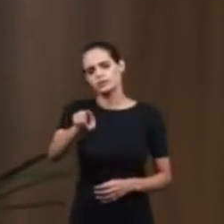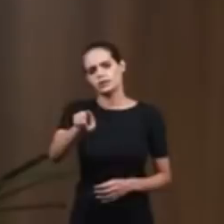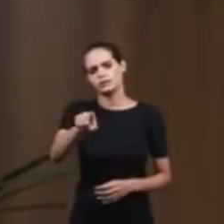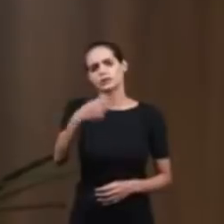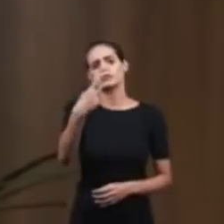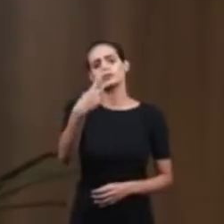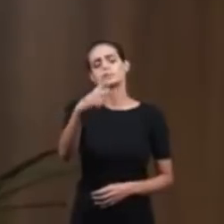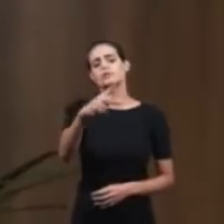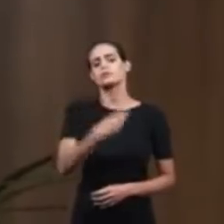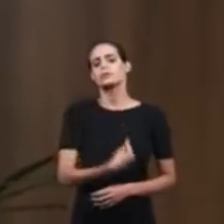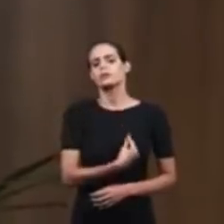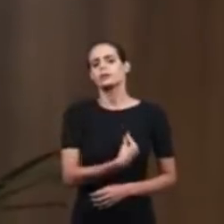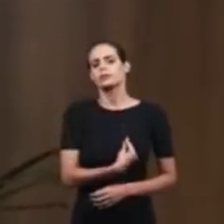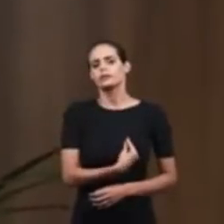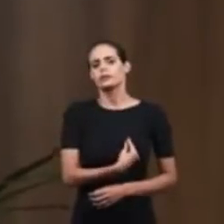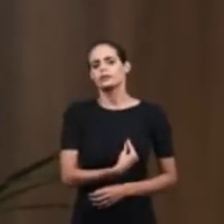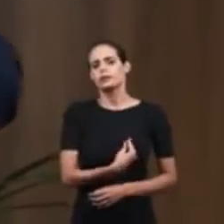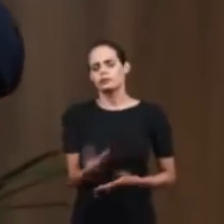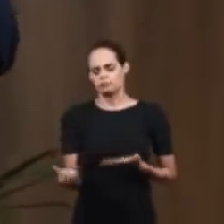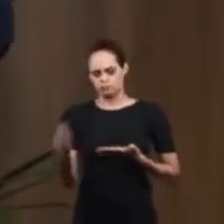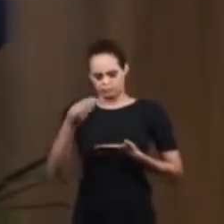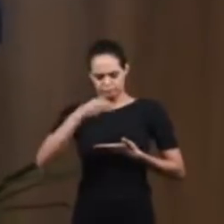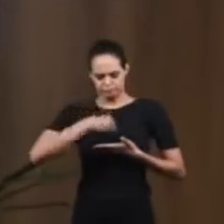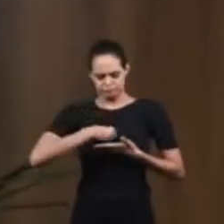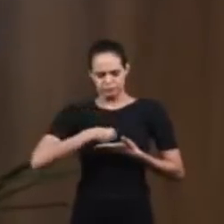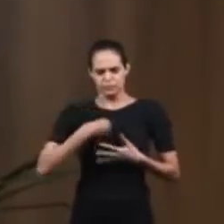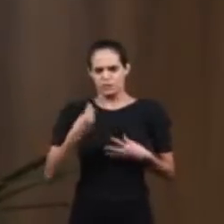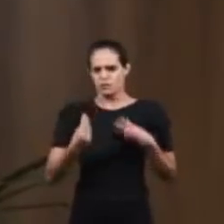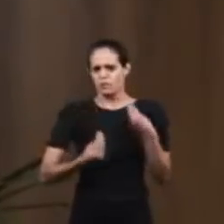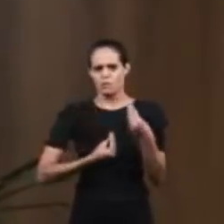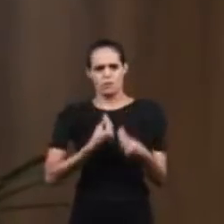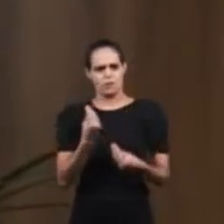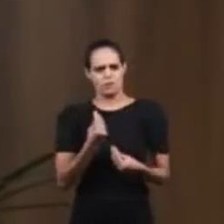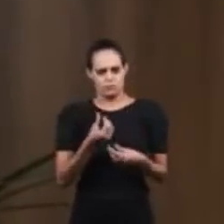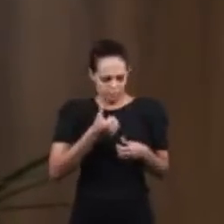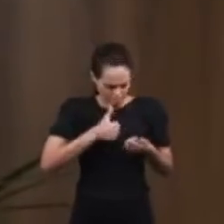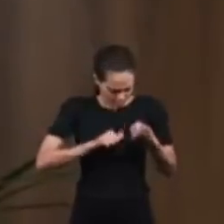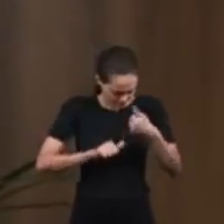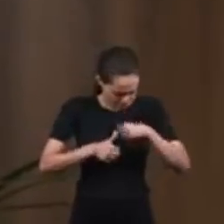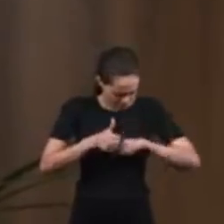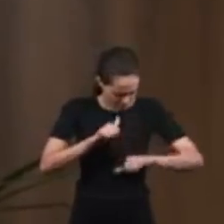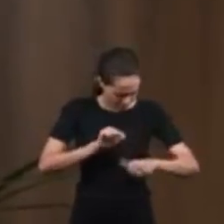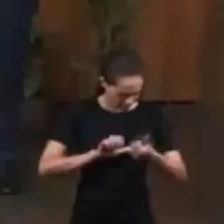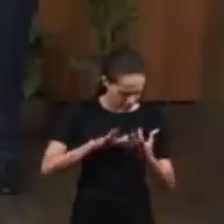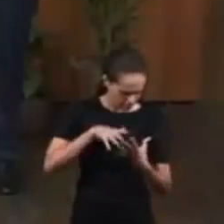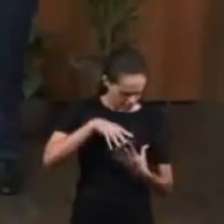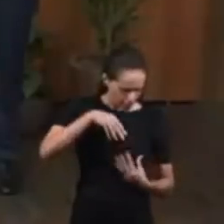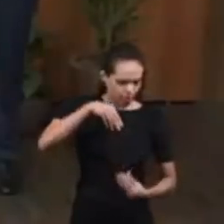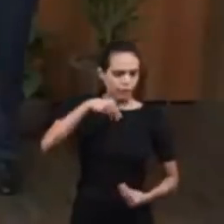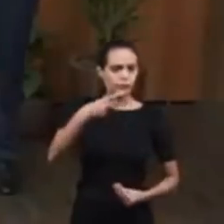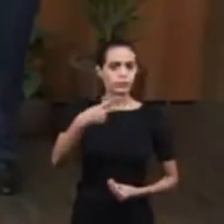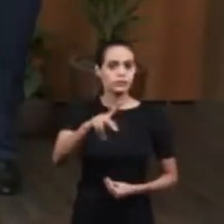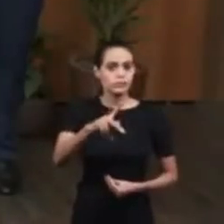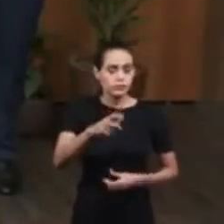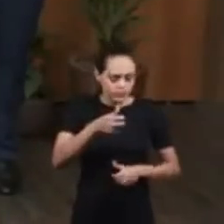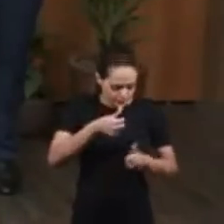How are you today? How What is the situation in your life today?